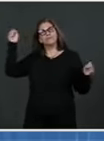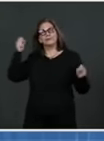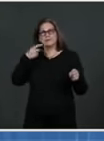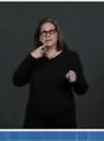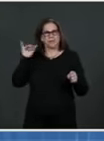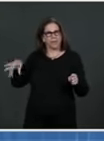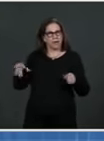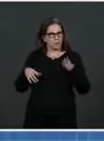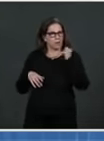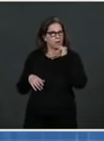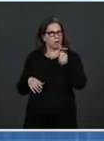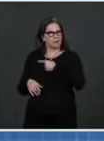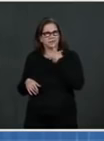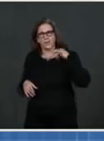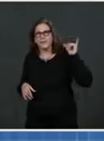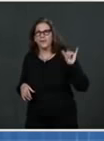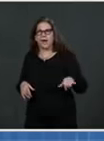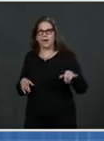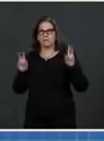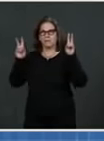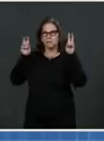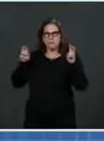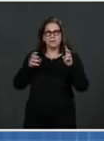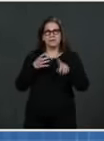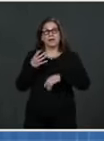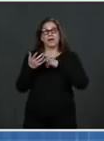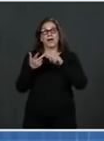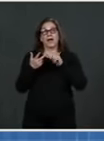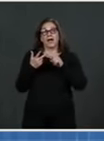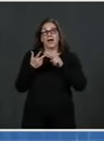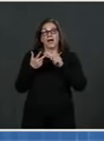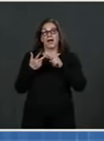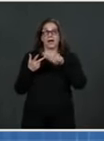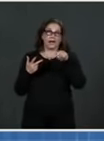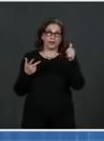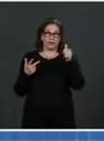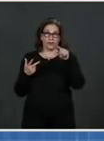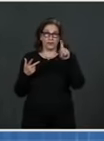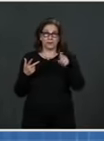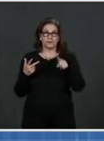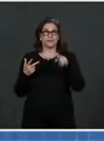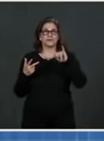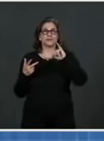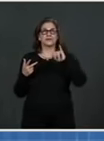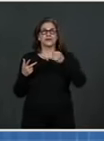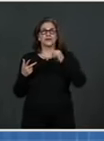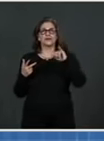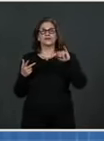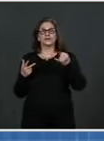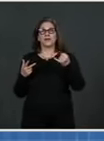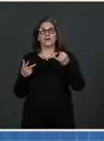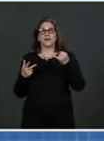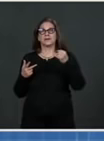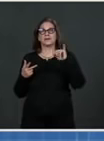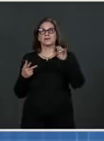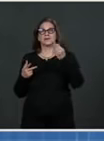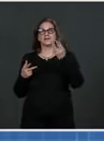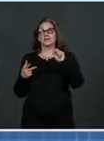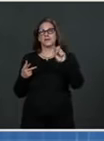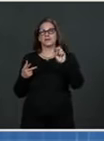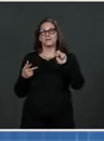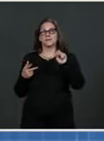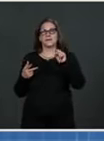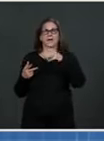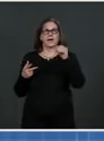how the 11 million doses of J&J vaccine that are expected to be shipped this week will be sent, will be allocated to the existing formula, or will